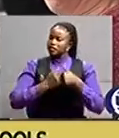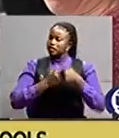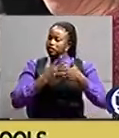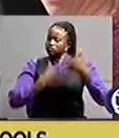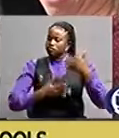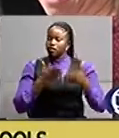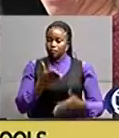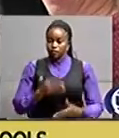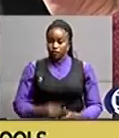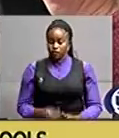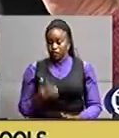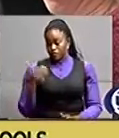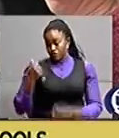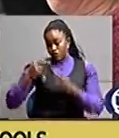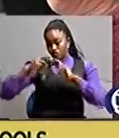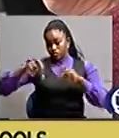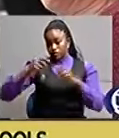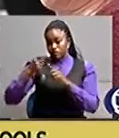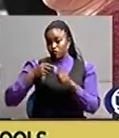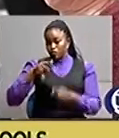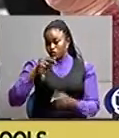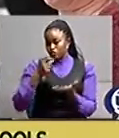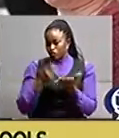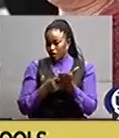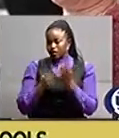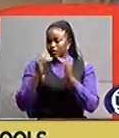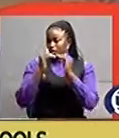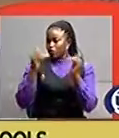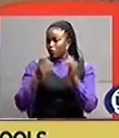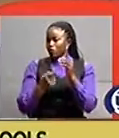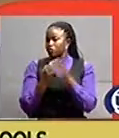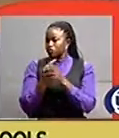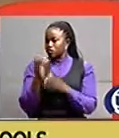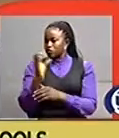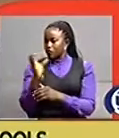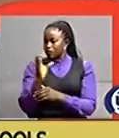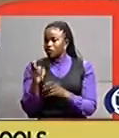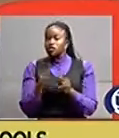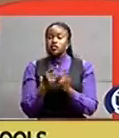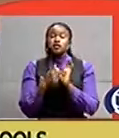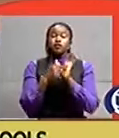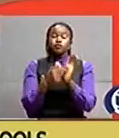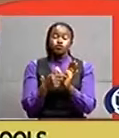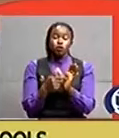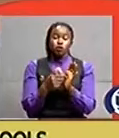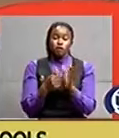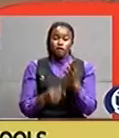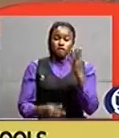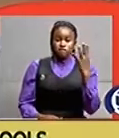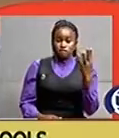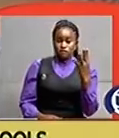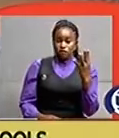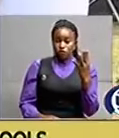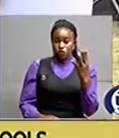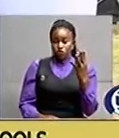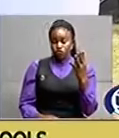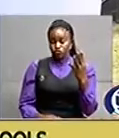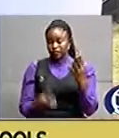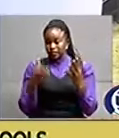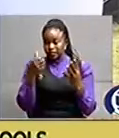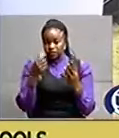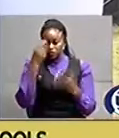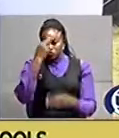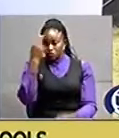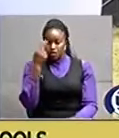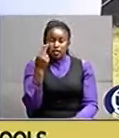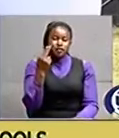recent study by the Uganda Equal Opportunities Commission indicates that a ratio of four to six learners drop out of